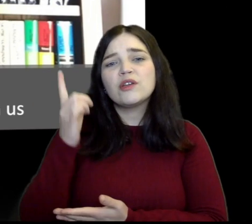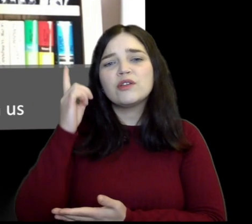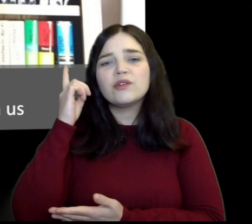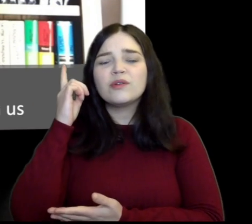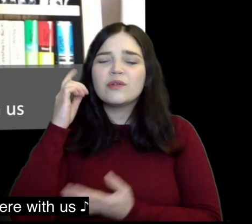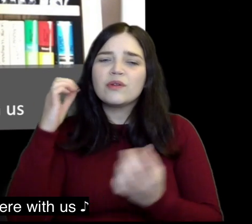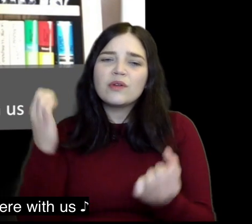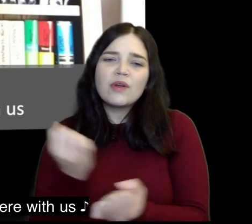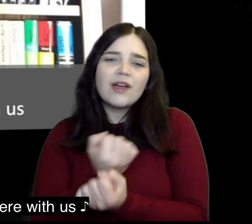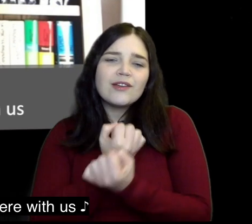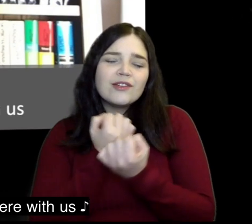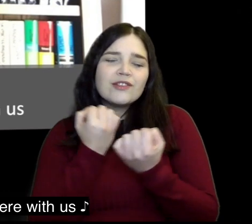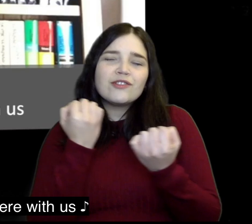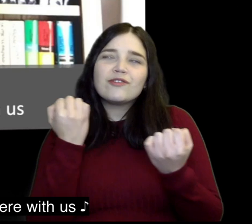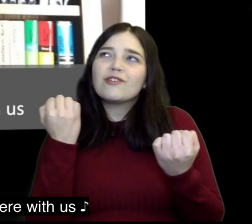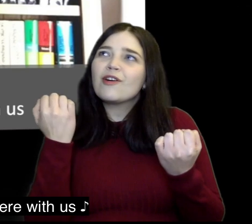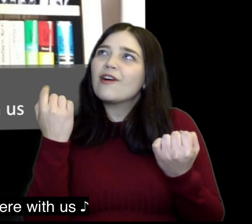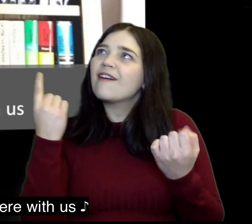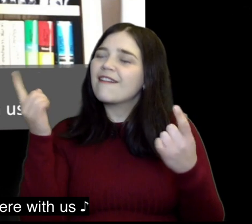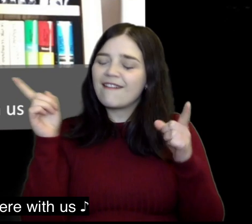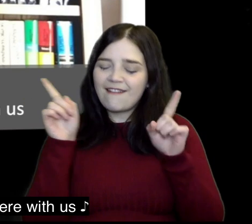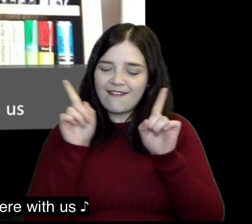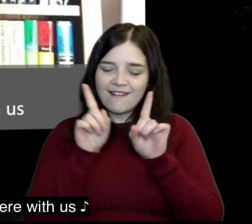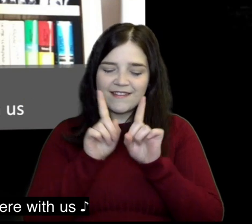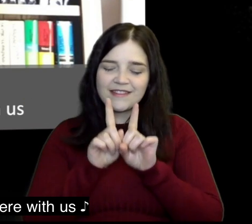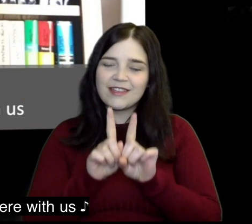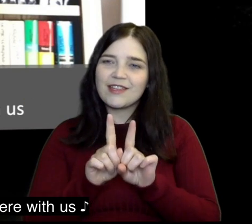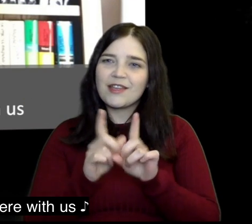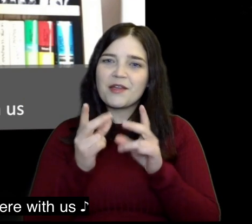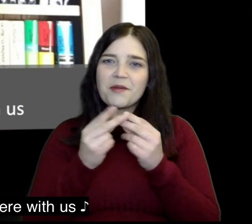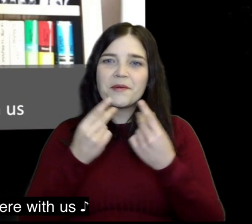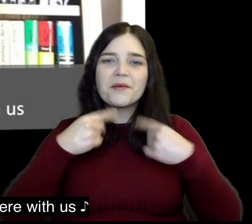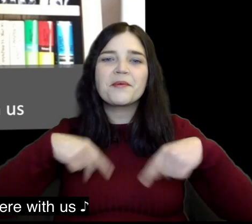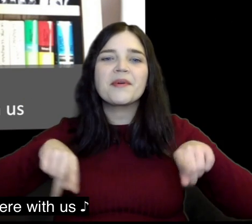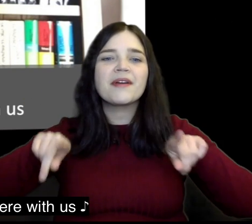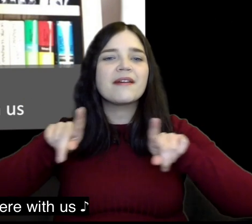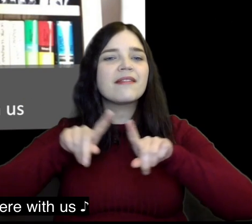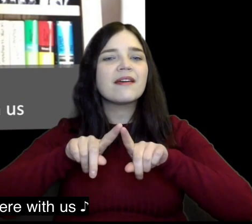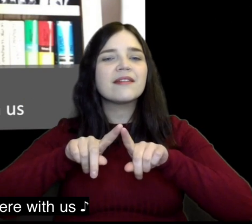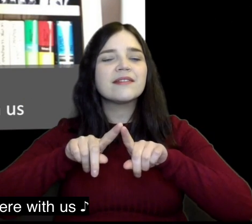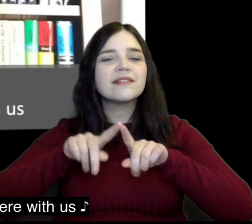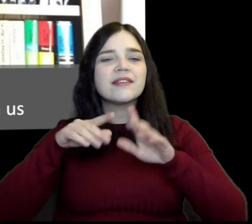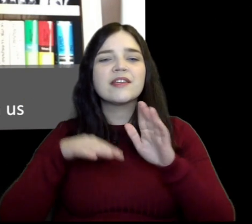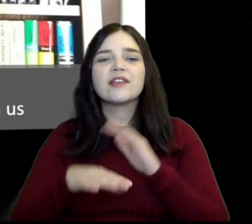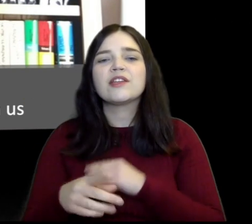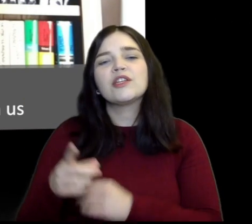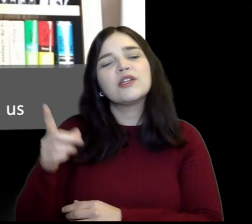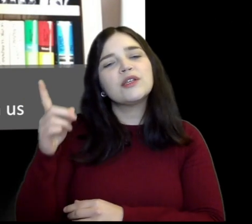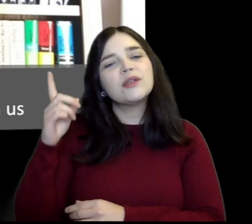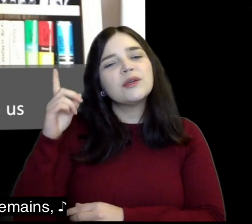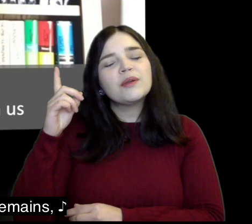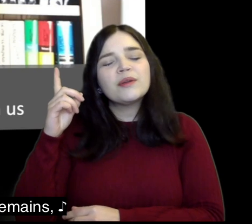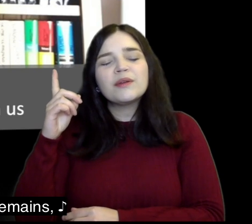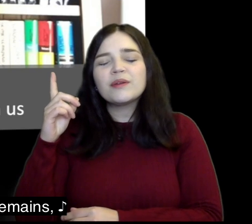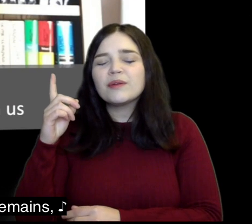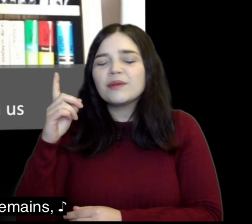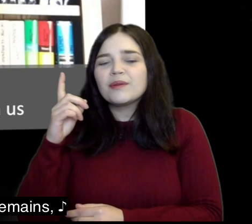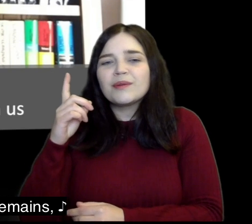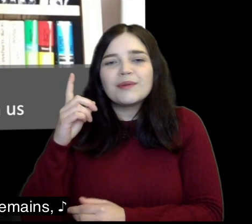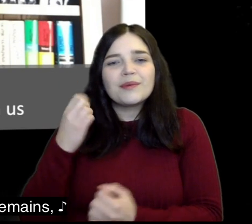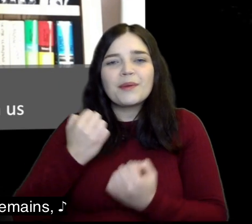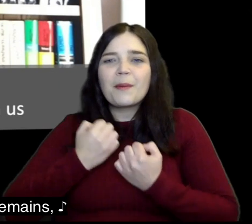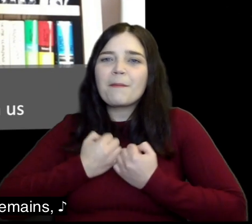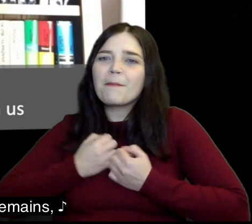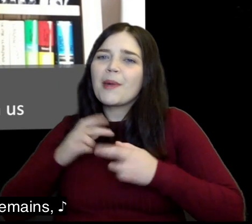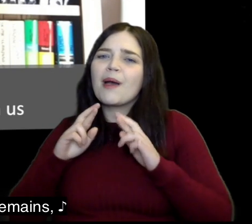my God I trust you are strong and